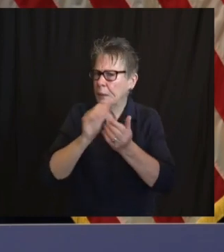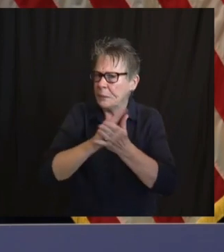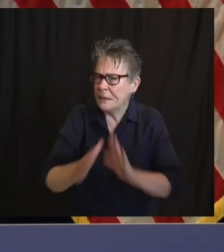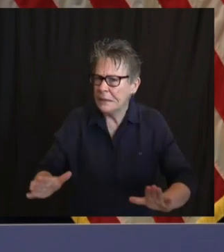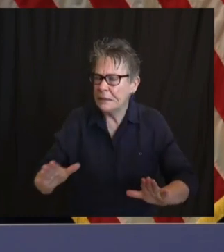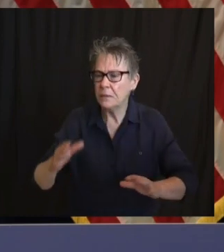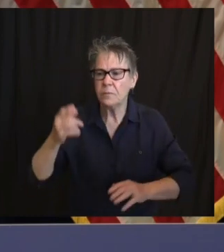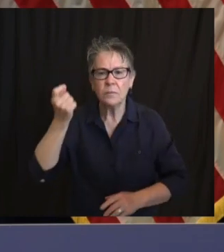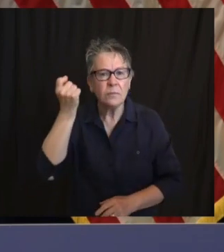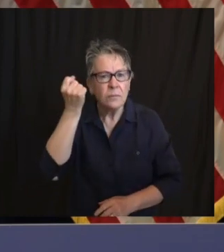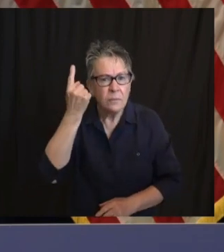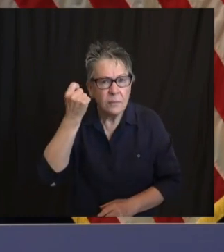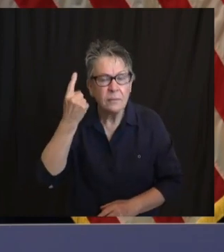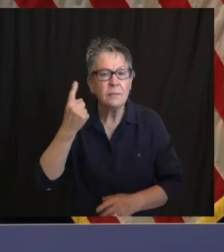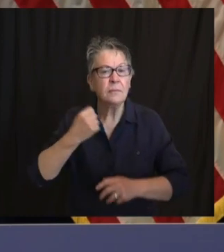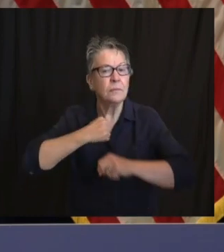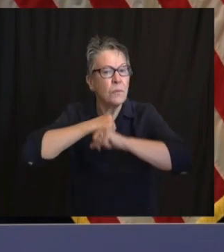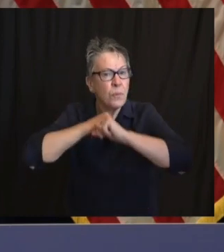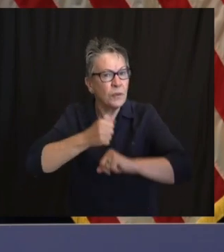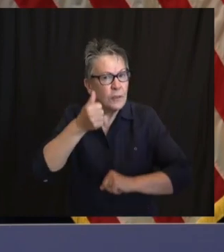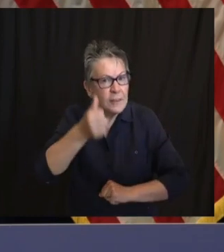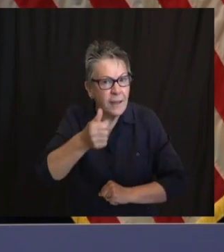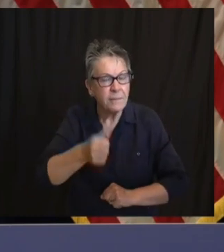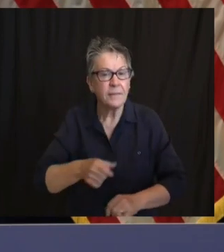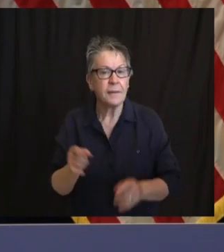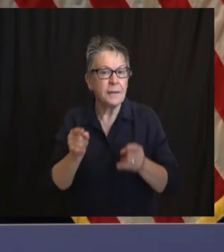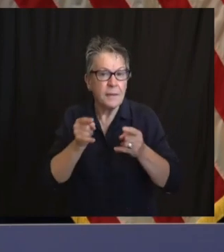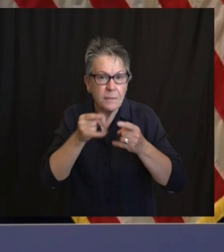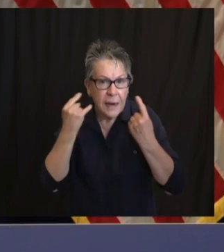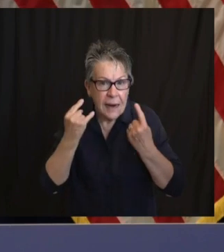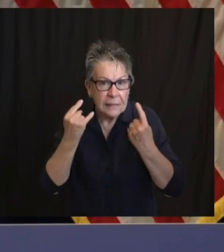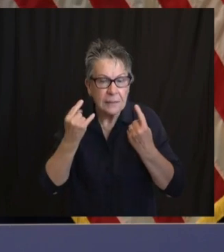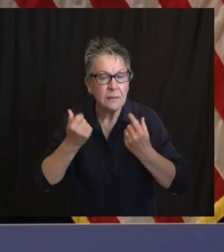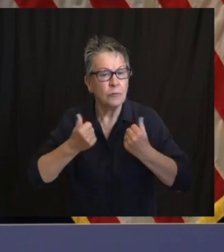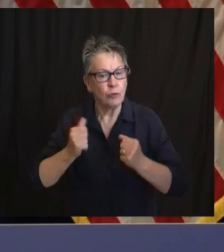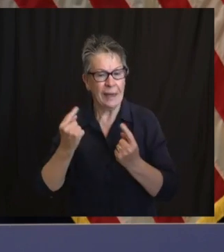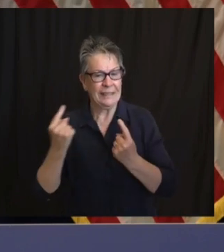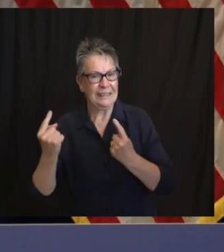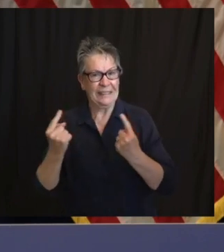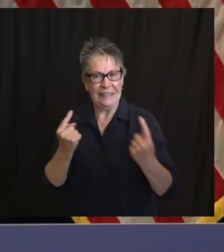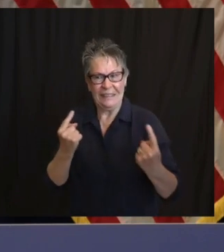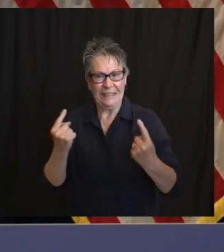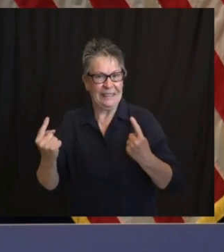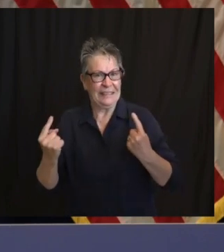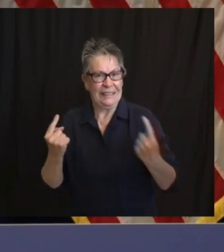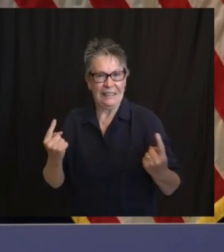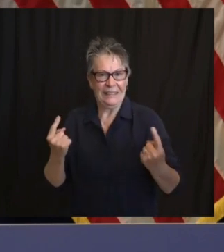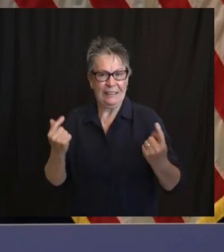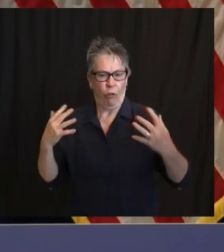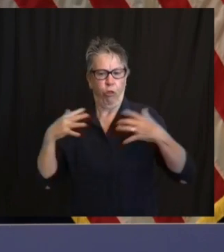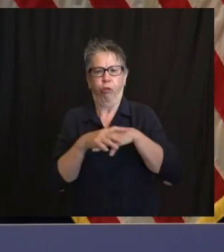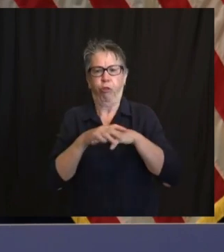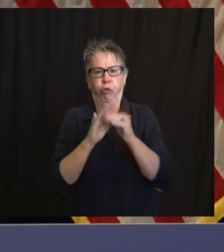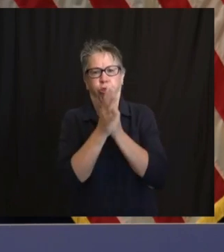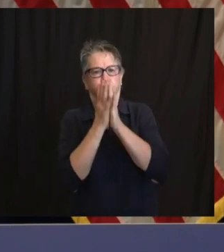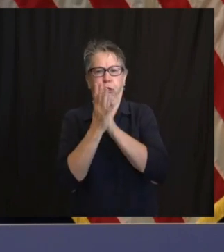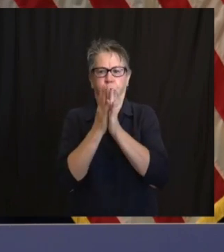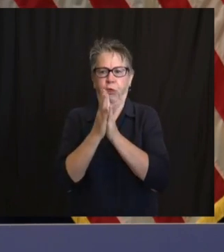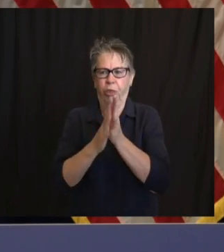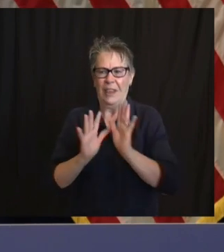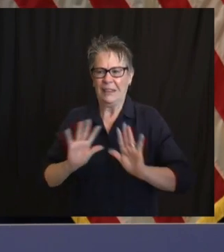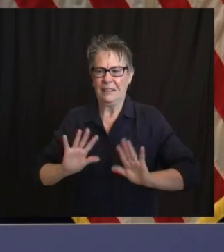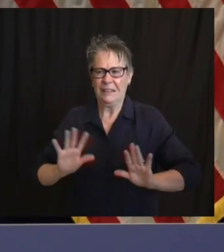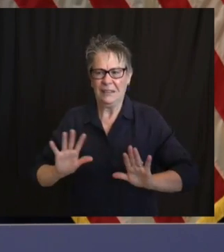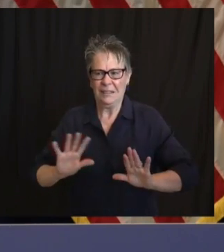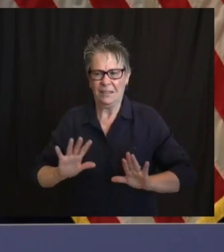and I think in some cases masks, in fact, were distributed. I think, Matt, you said to me in Camden and Newark, I believe at least and